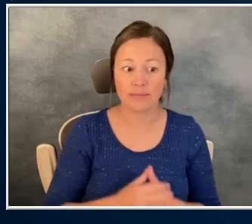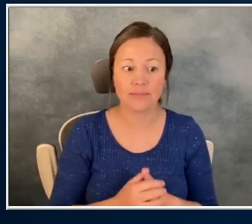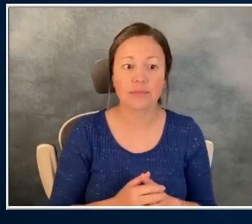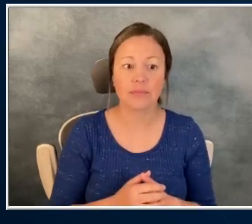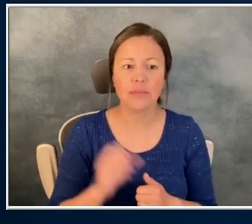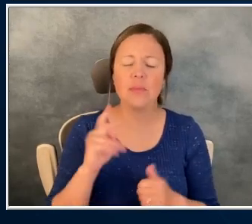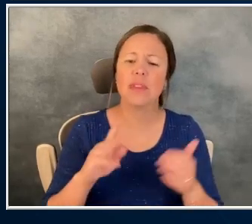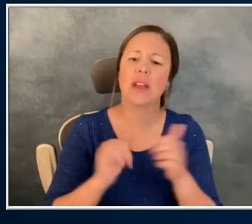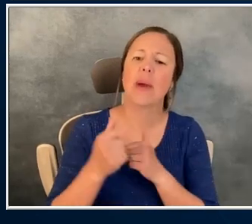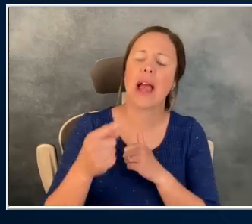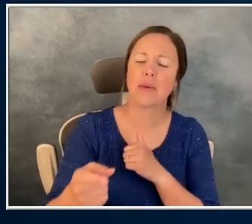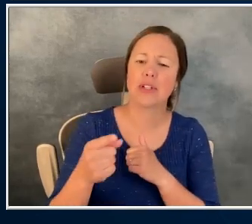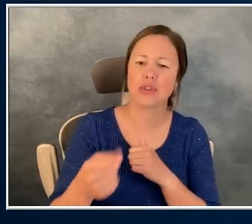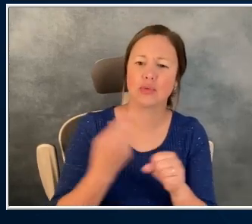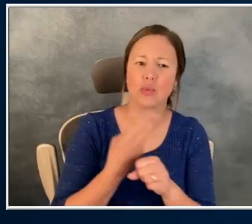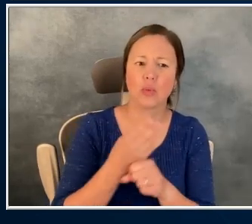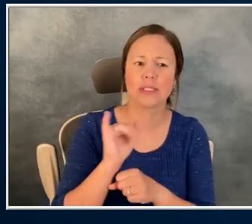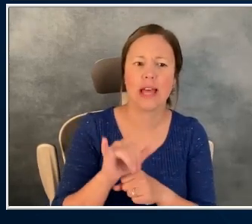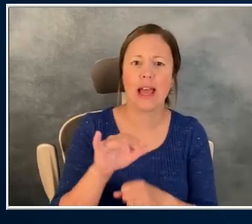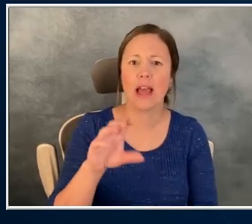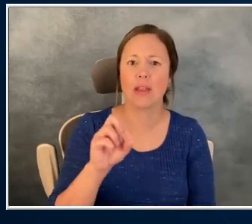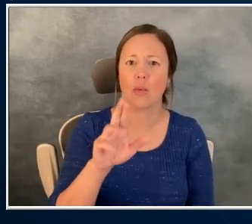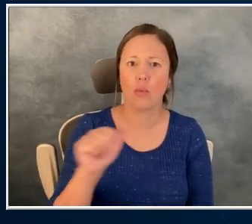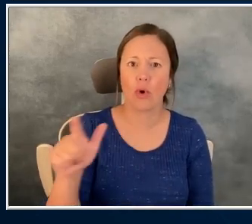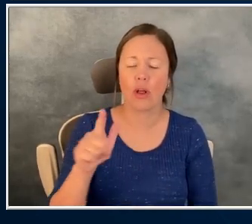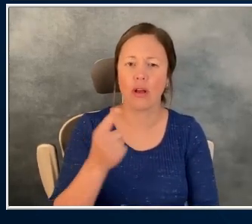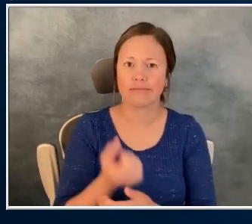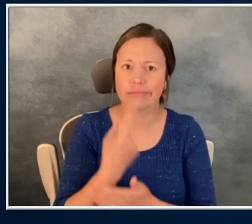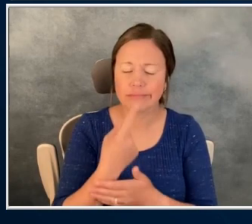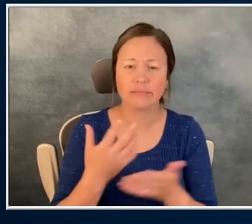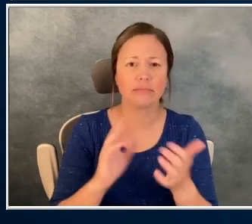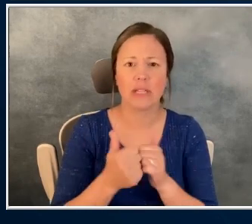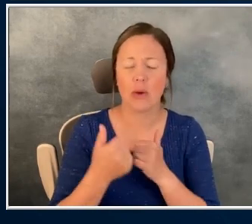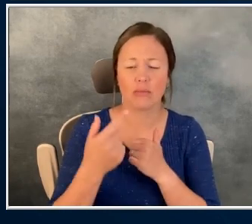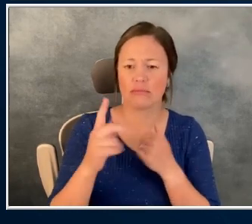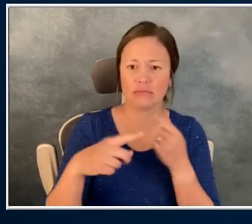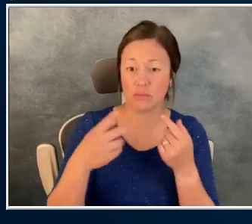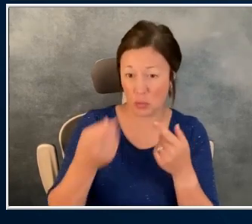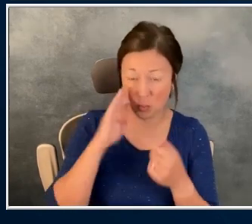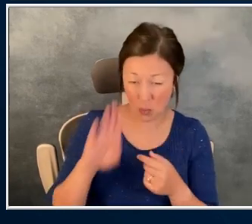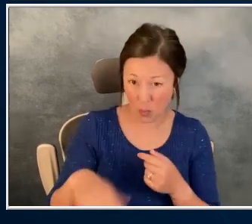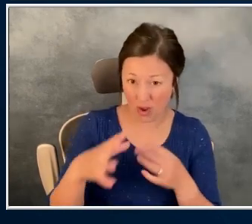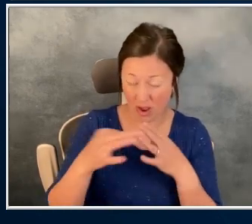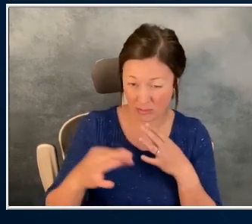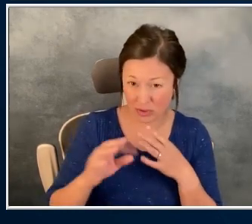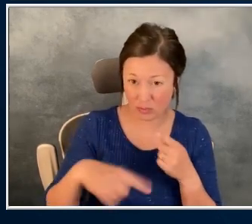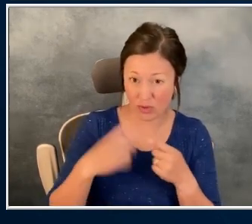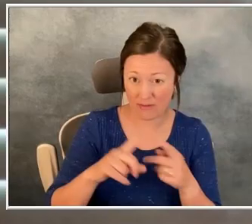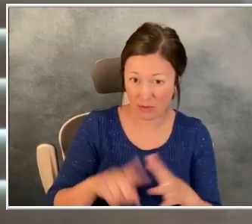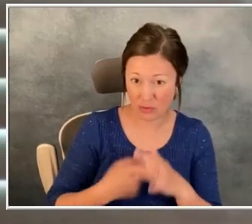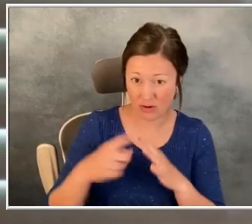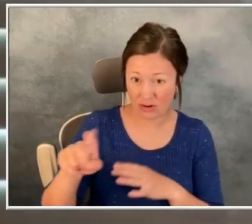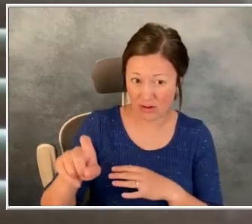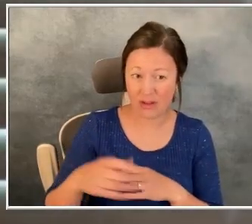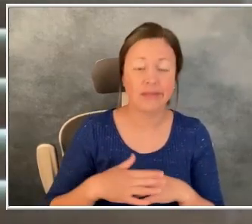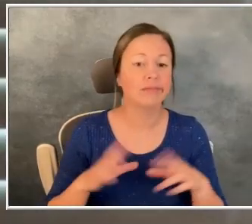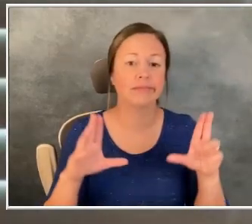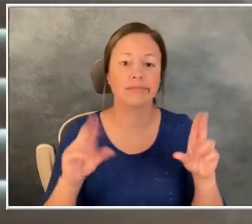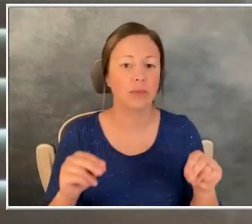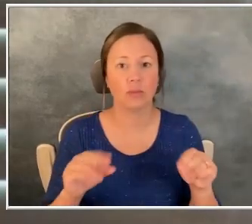And did you know that that was even an option when you first started on this journey? I had no idea. I literally had no idea.